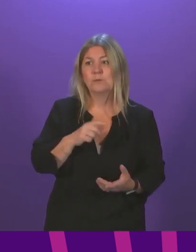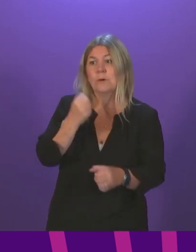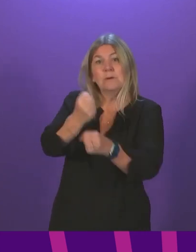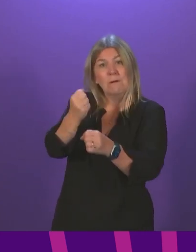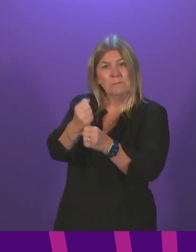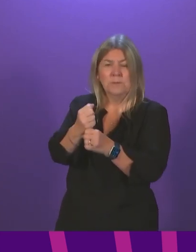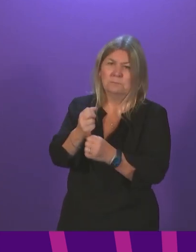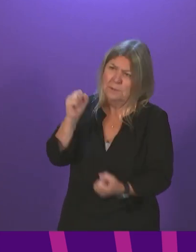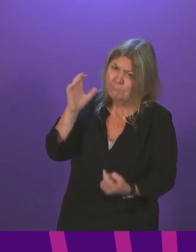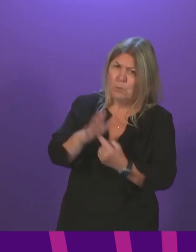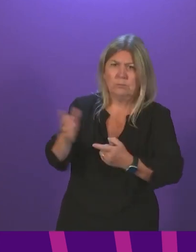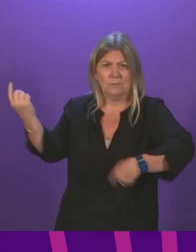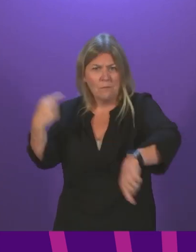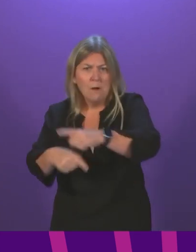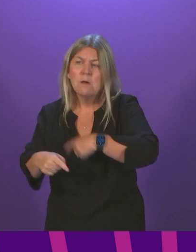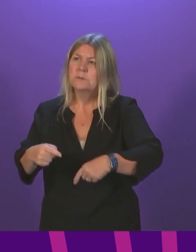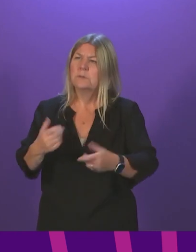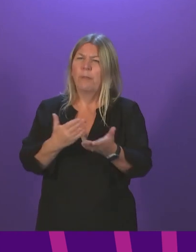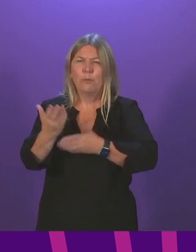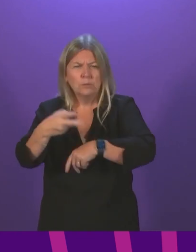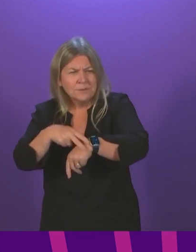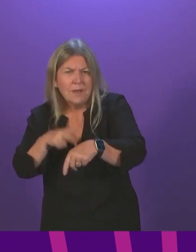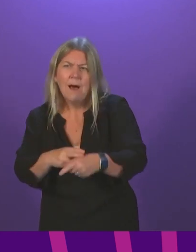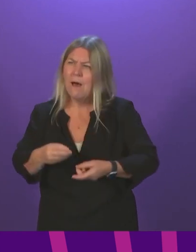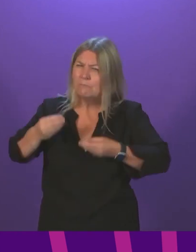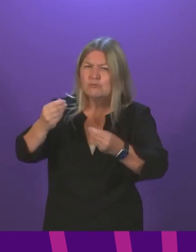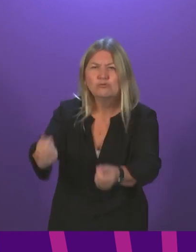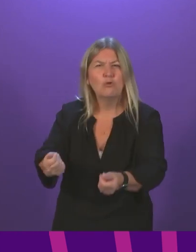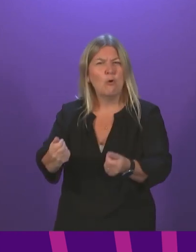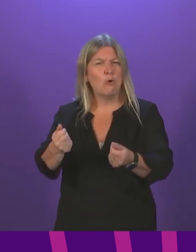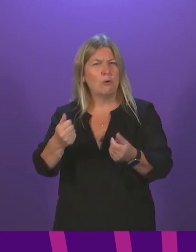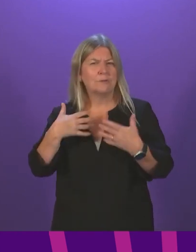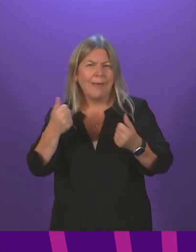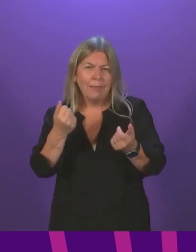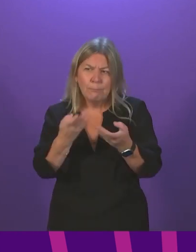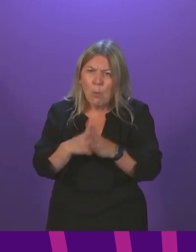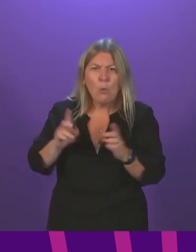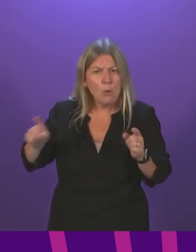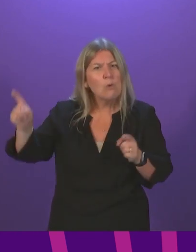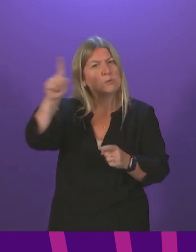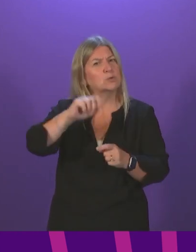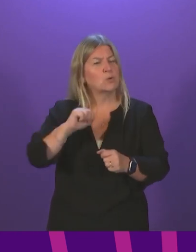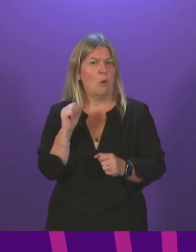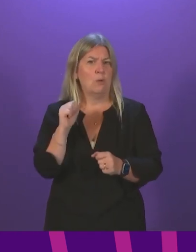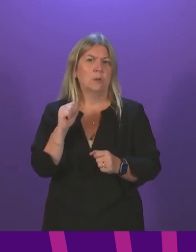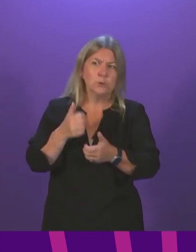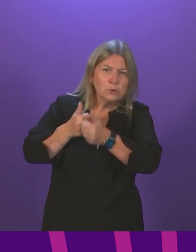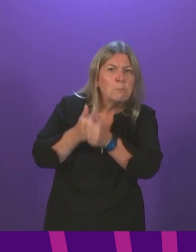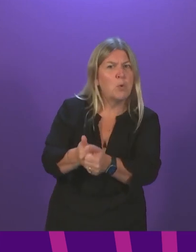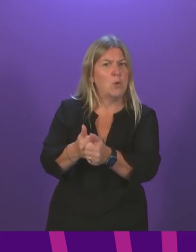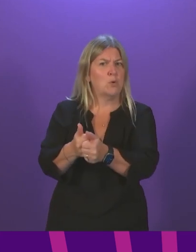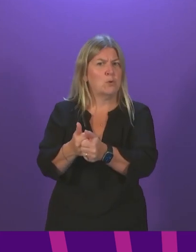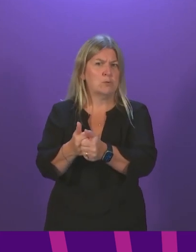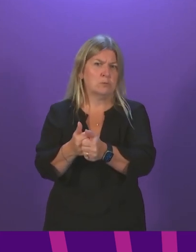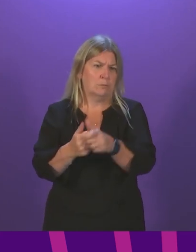do everything through resources and support for health boards and cooperation and collaborative working with health boards to support those on the front